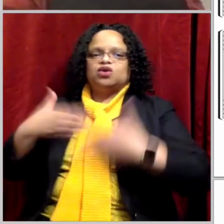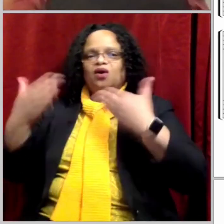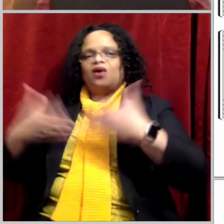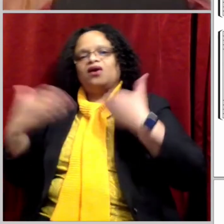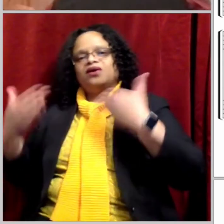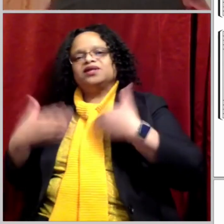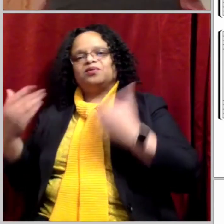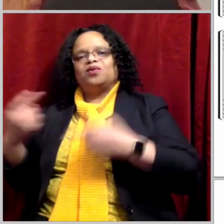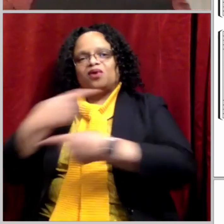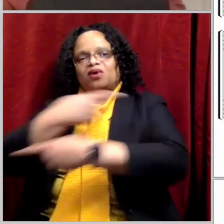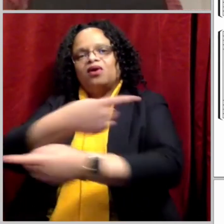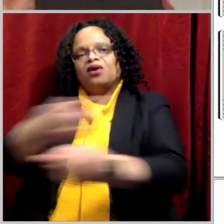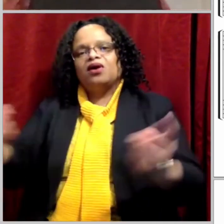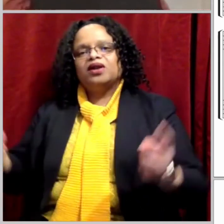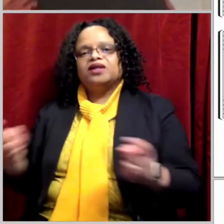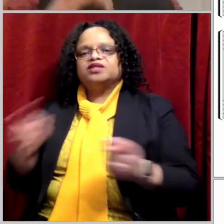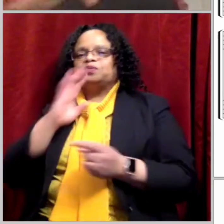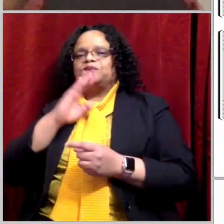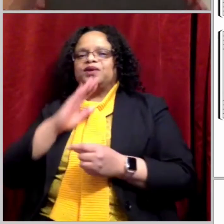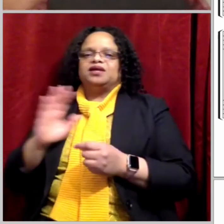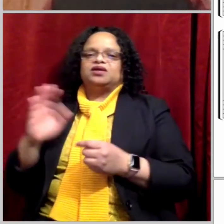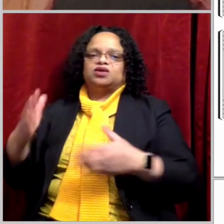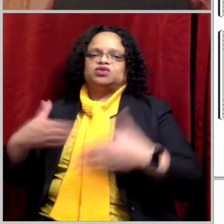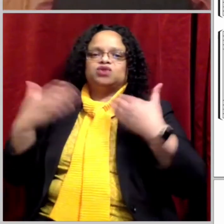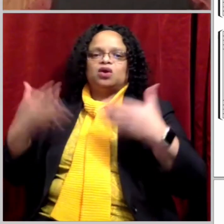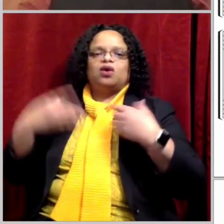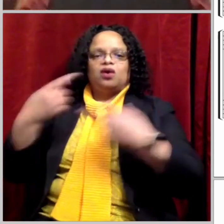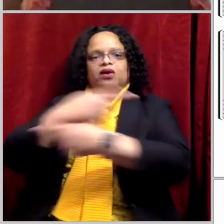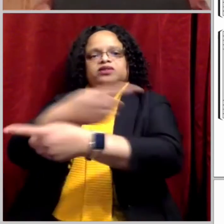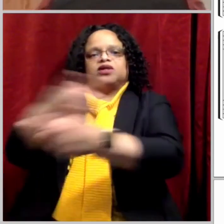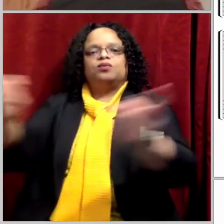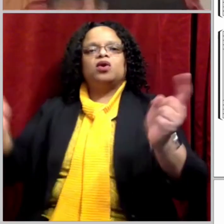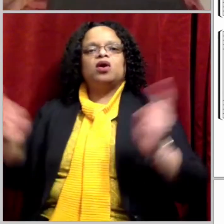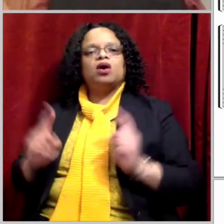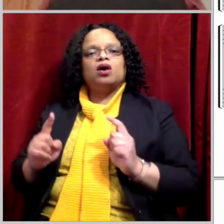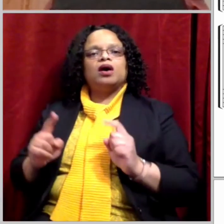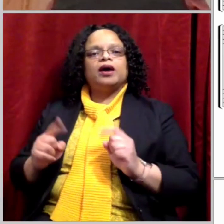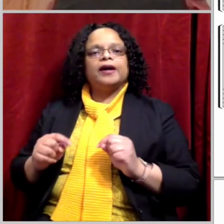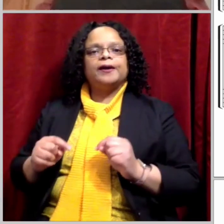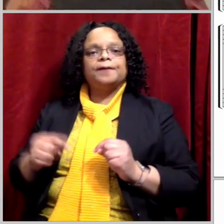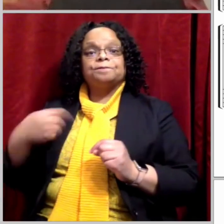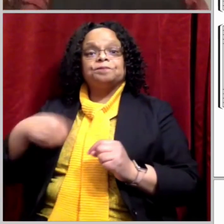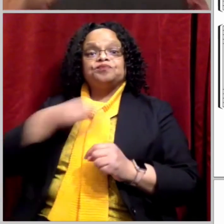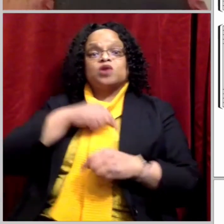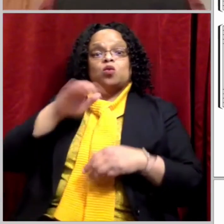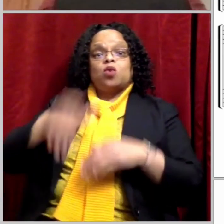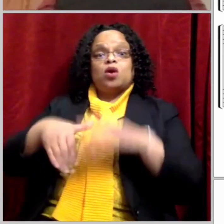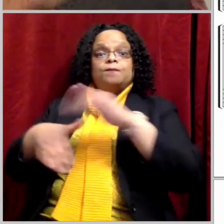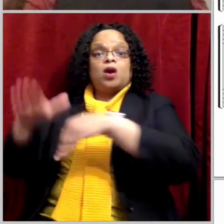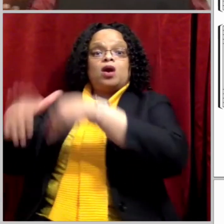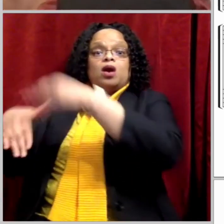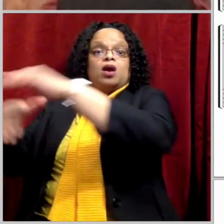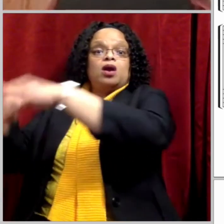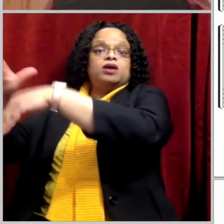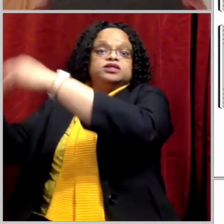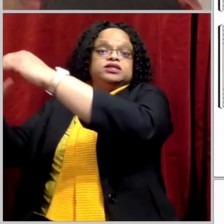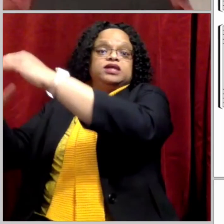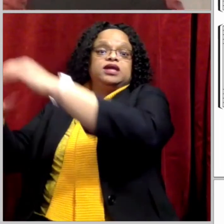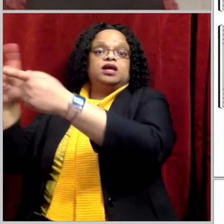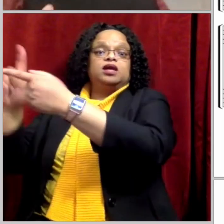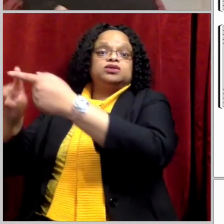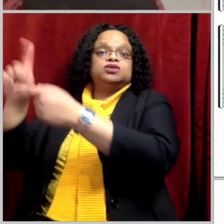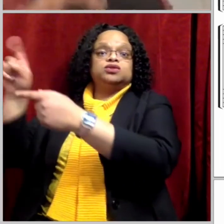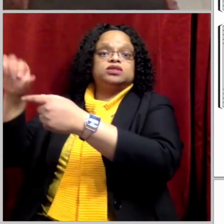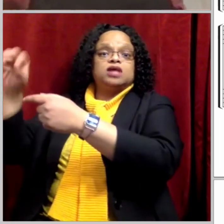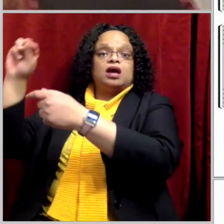joys abroad They speak their joys abroad We're marching